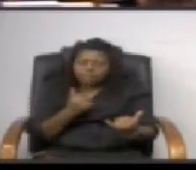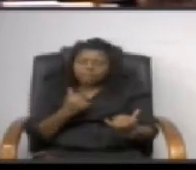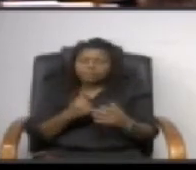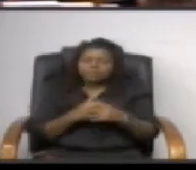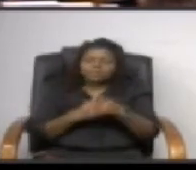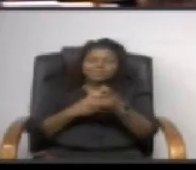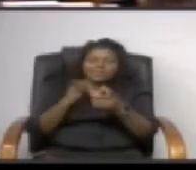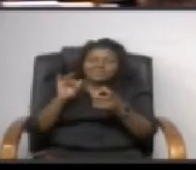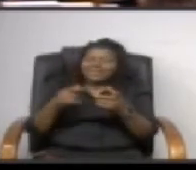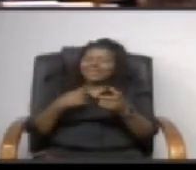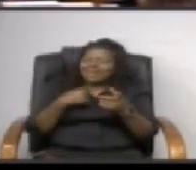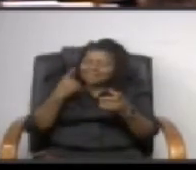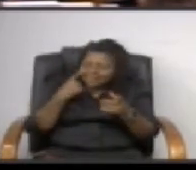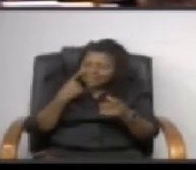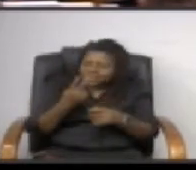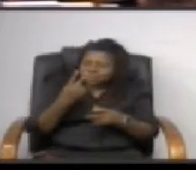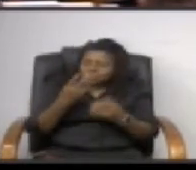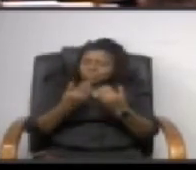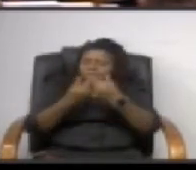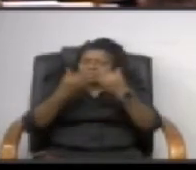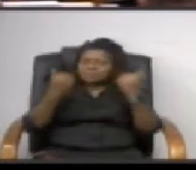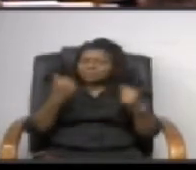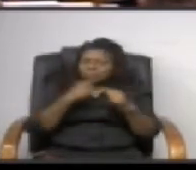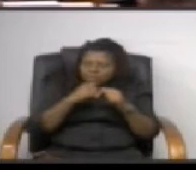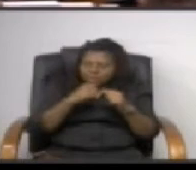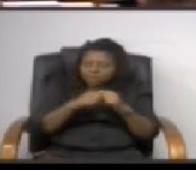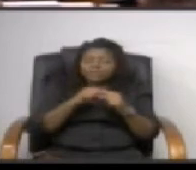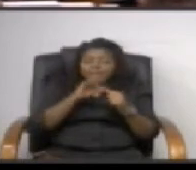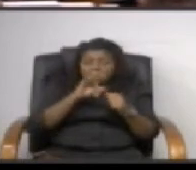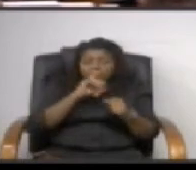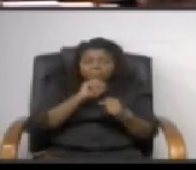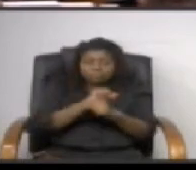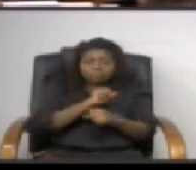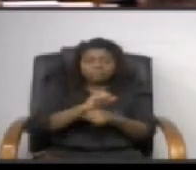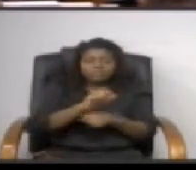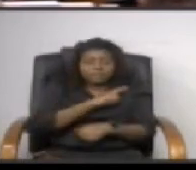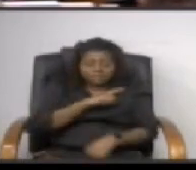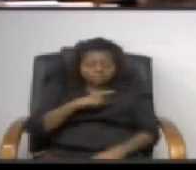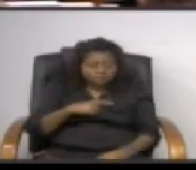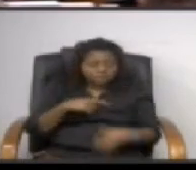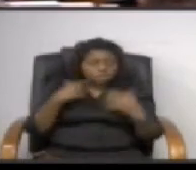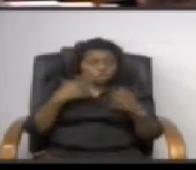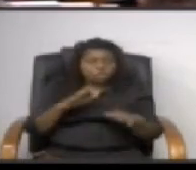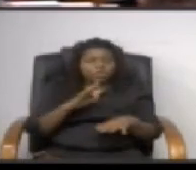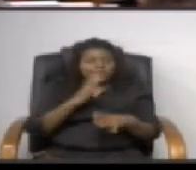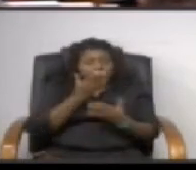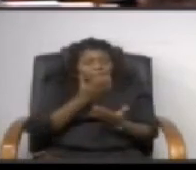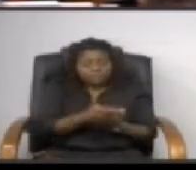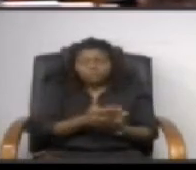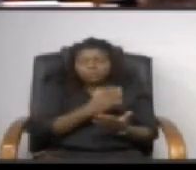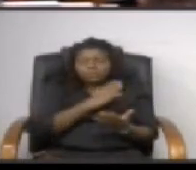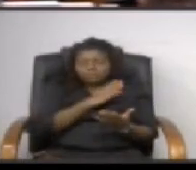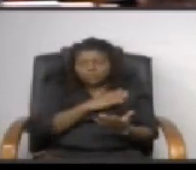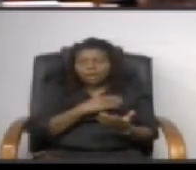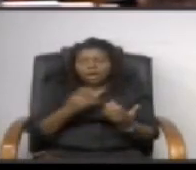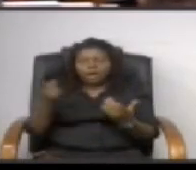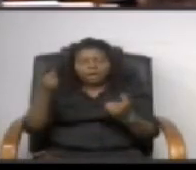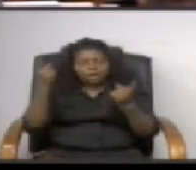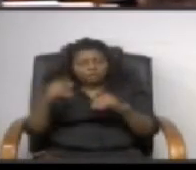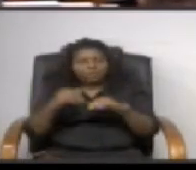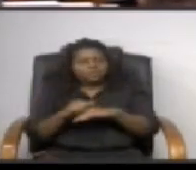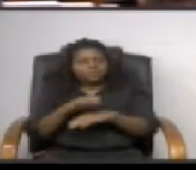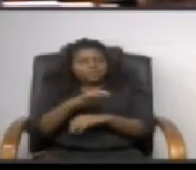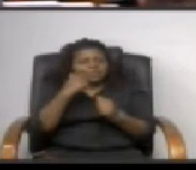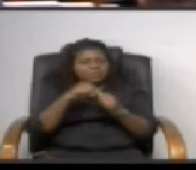i think it's two separate letters we're talking about here and if there is actual legislation i would agree with mr roberts to send that